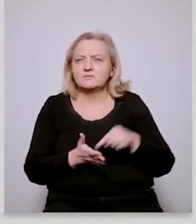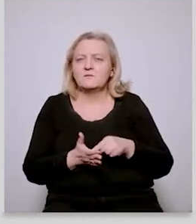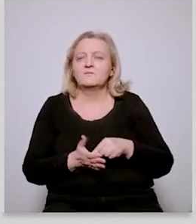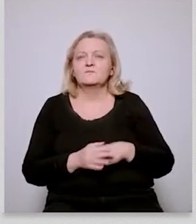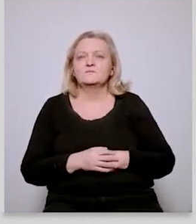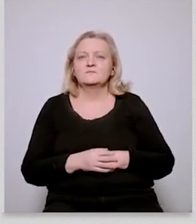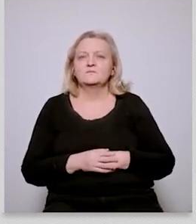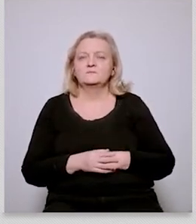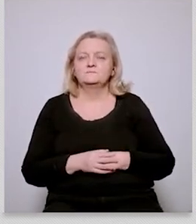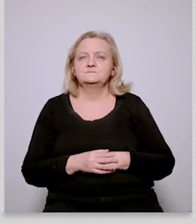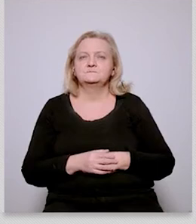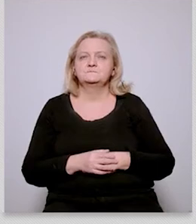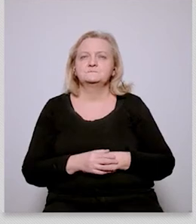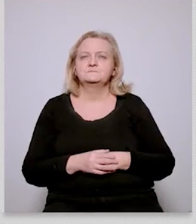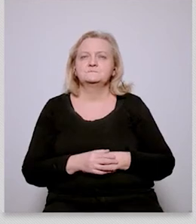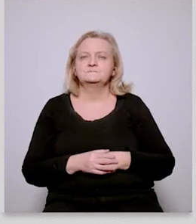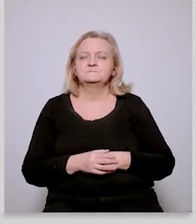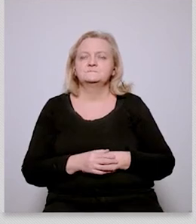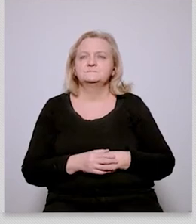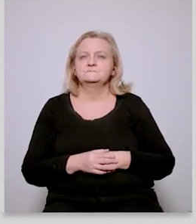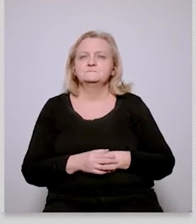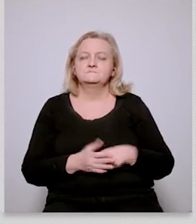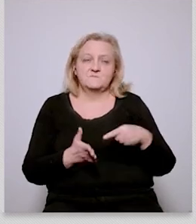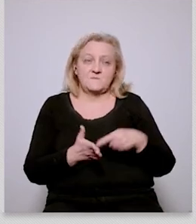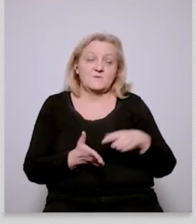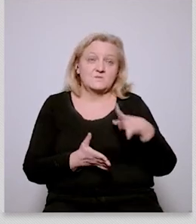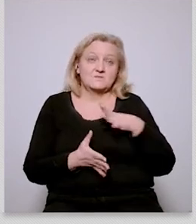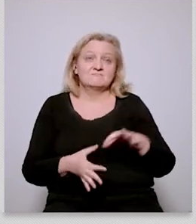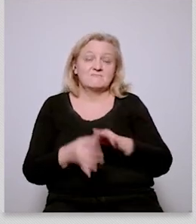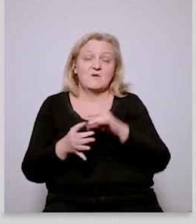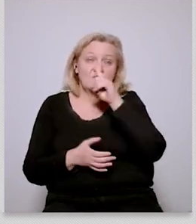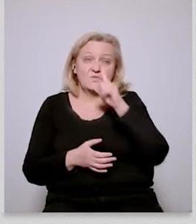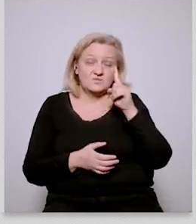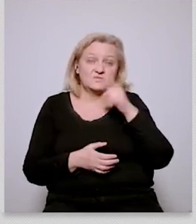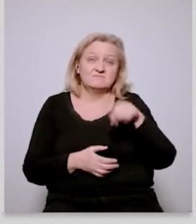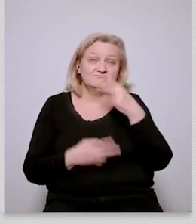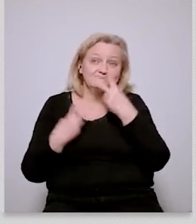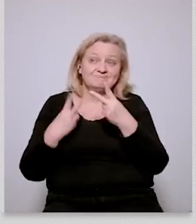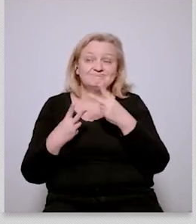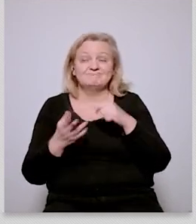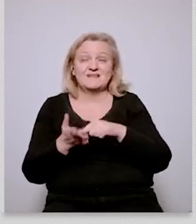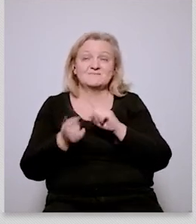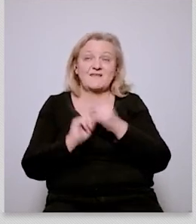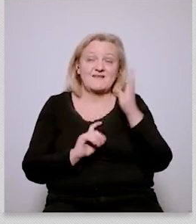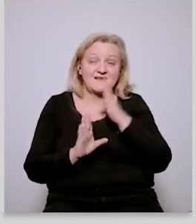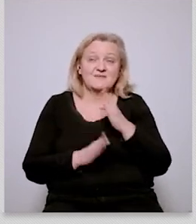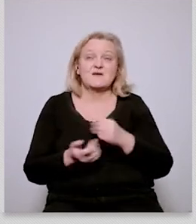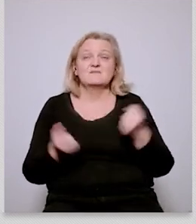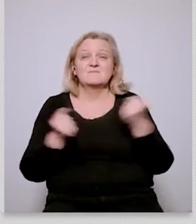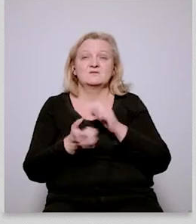which really destroyed a lot of the nature as people knew it so this was something that really got people thinking